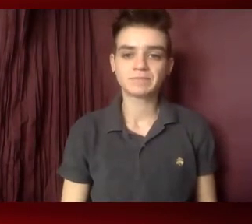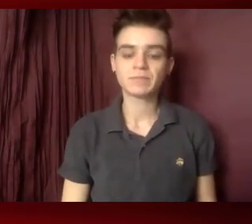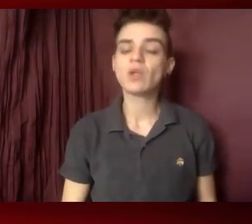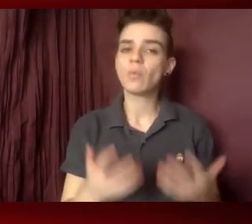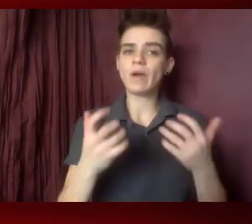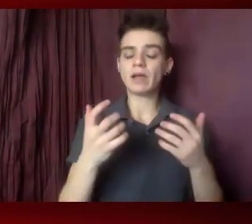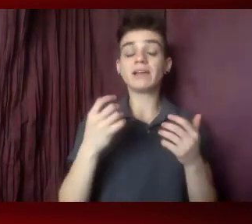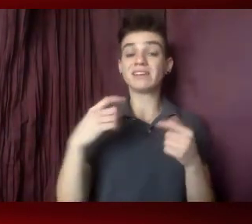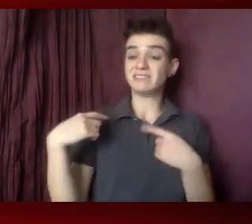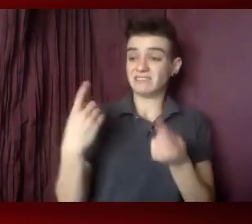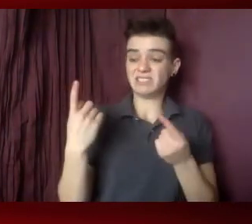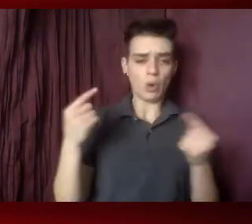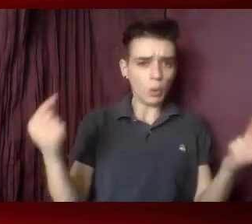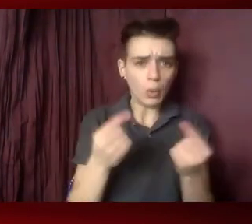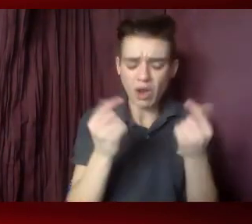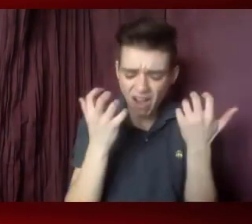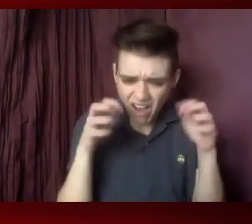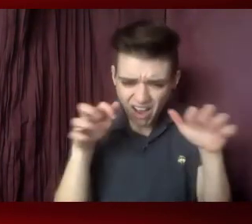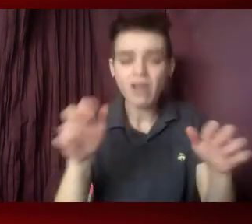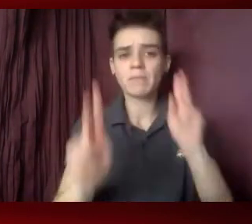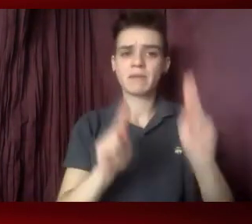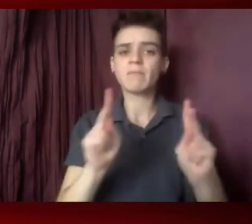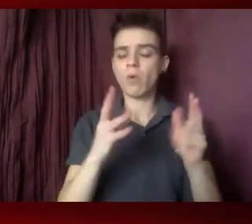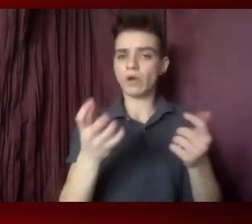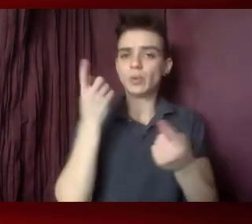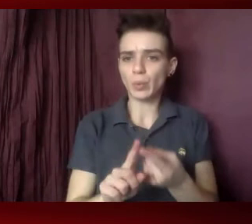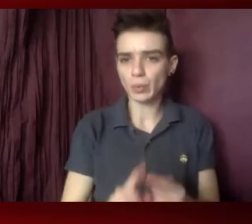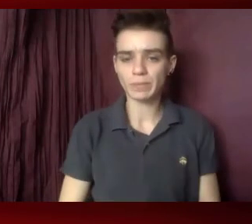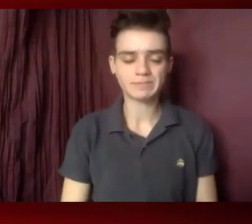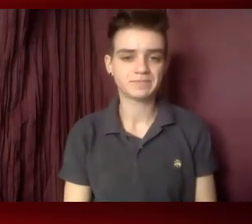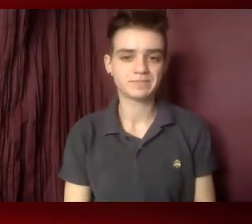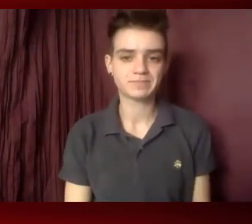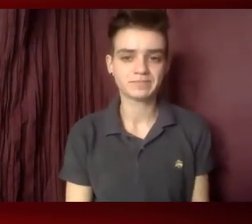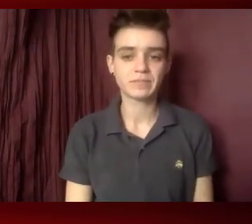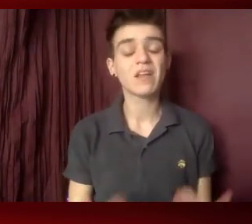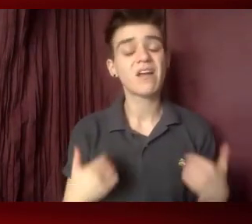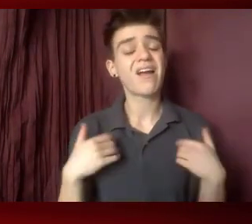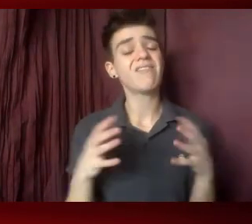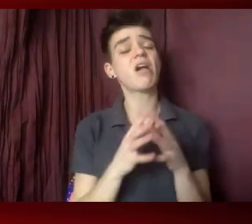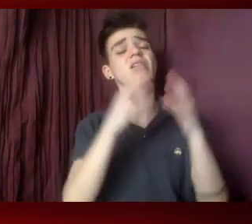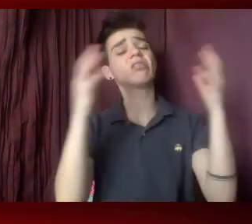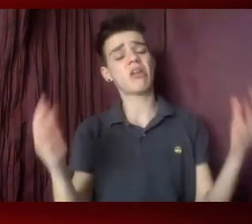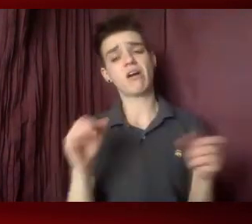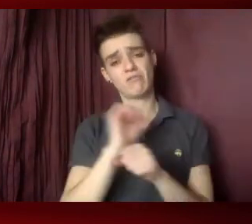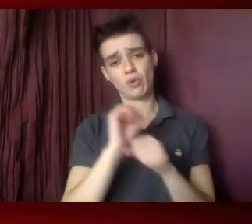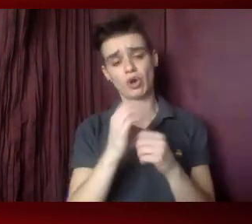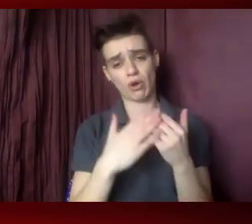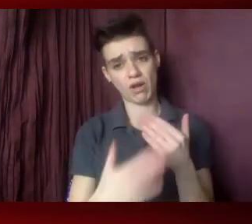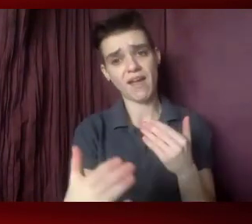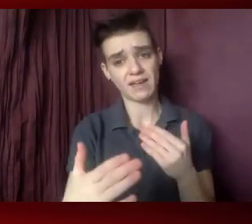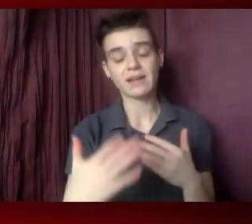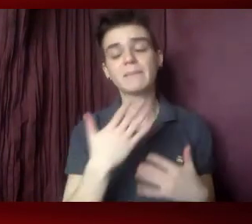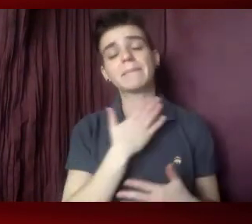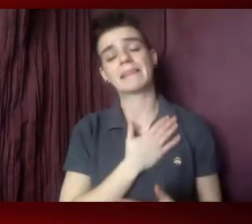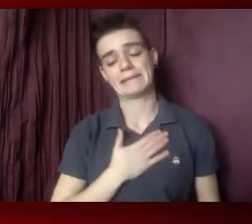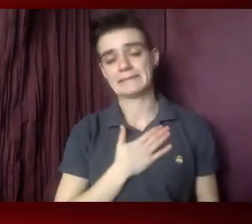prosecuted under the previous harmful administration. We have a lot of work ahead of us folks. Please in